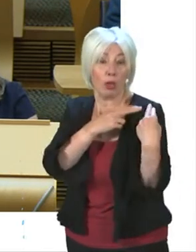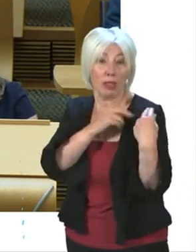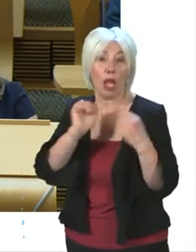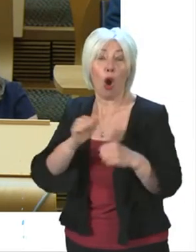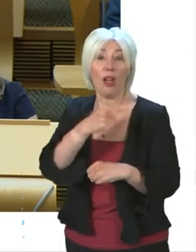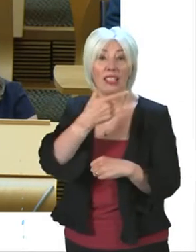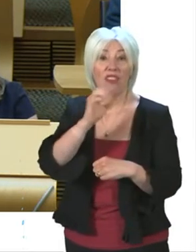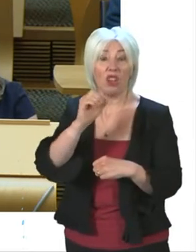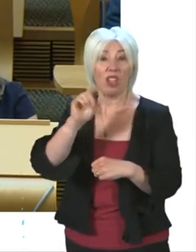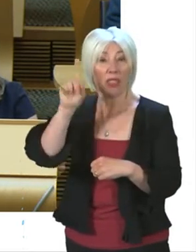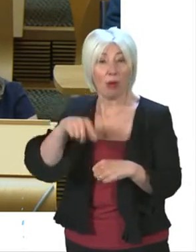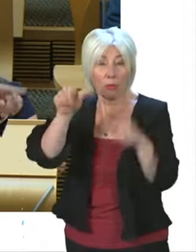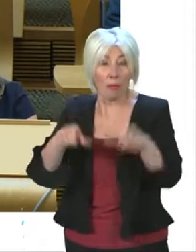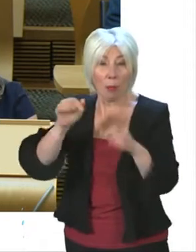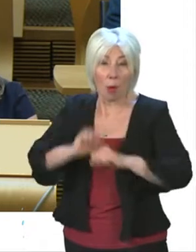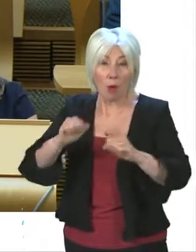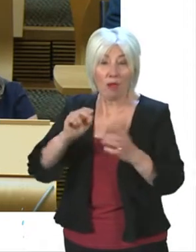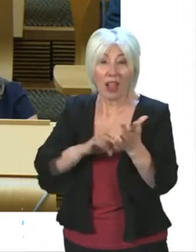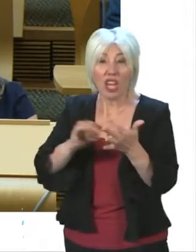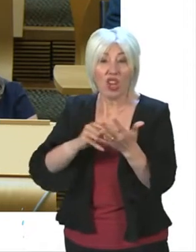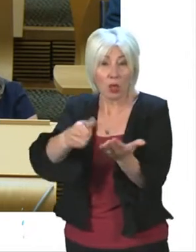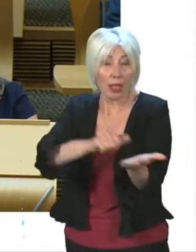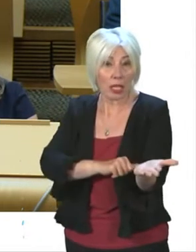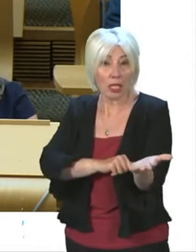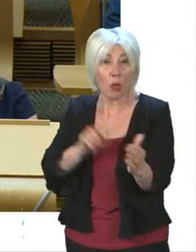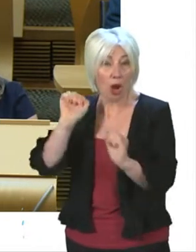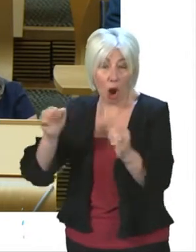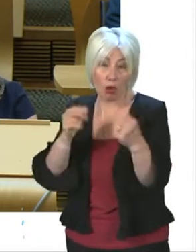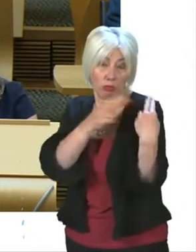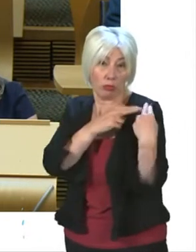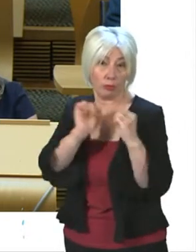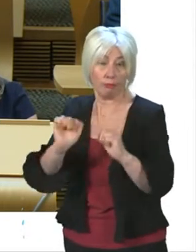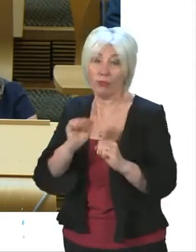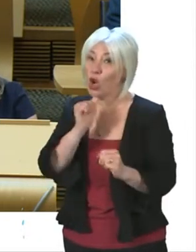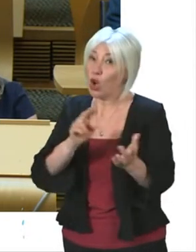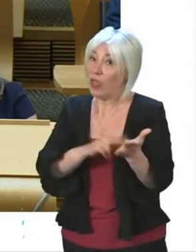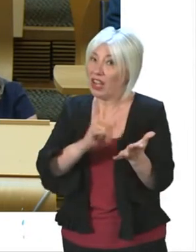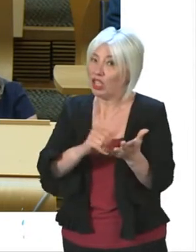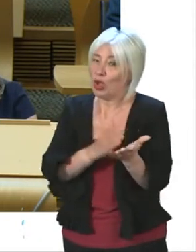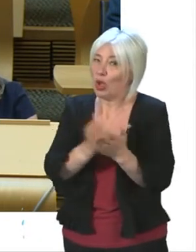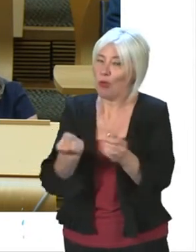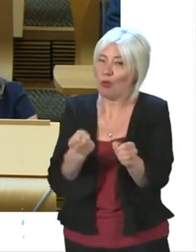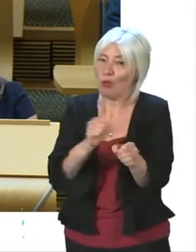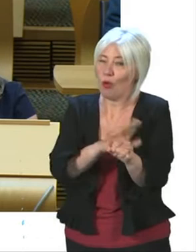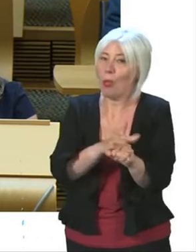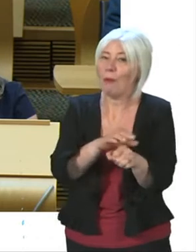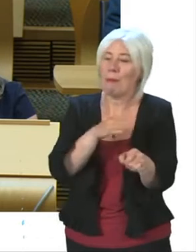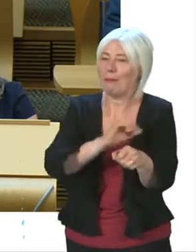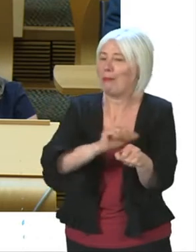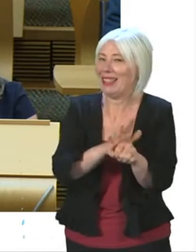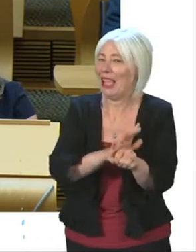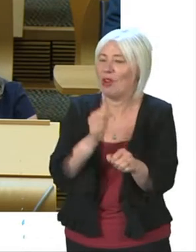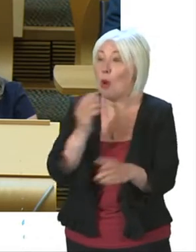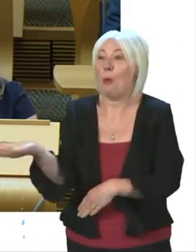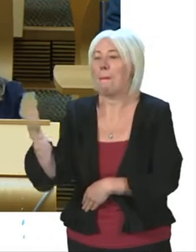waiting on an NHS waiting list on her watch. Instead, what do we get? Not the Nicola Sturgeon we saw during the pandemic, but a return to the Nicola